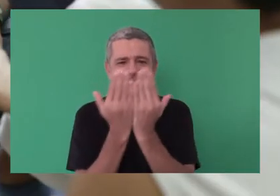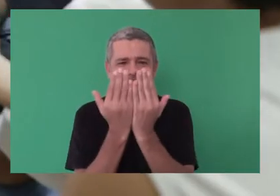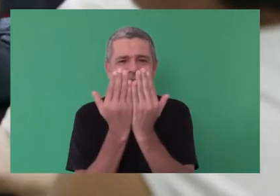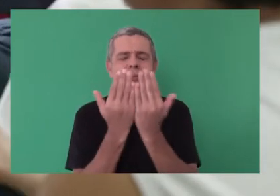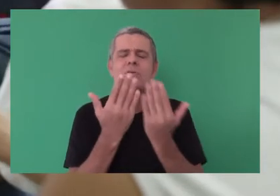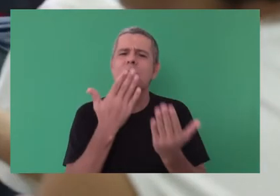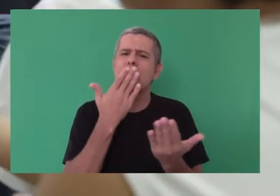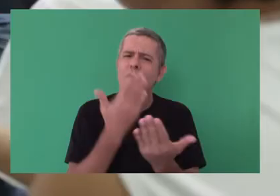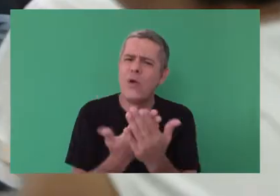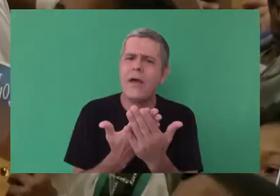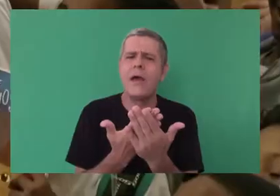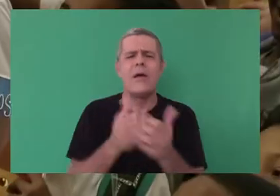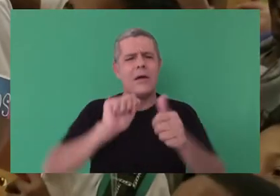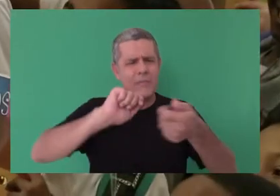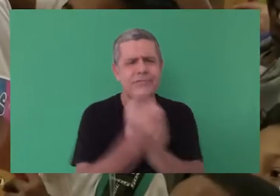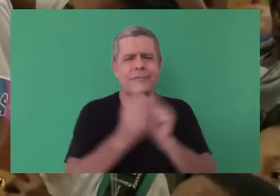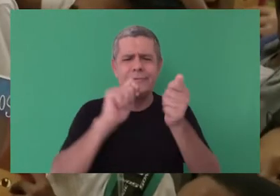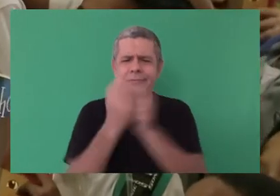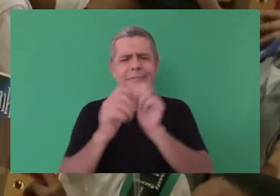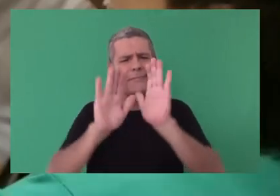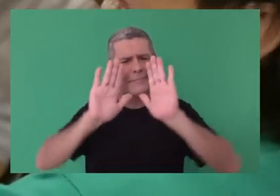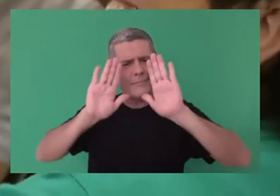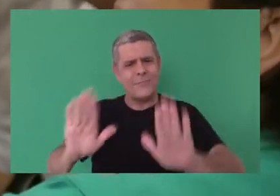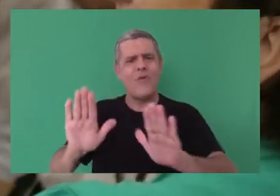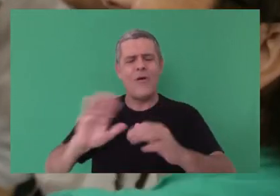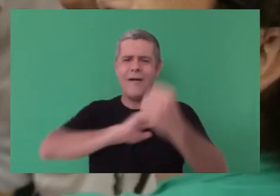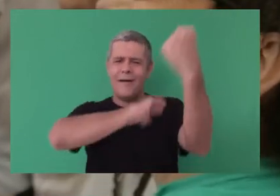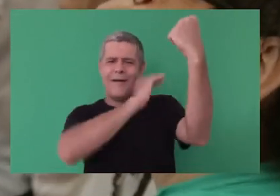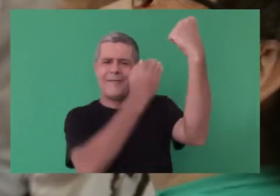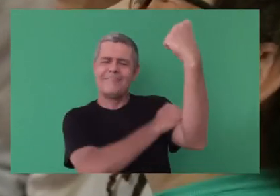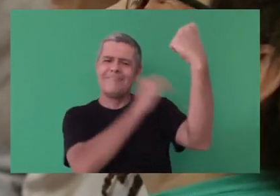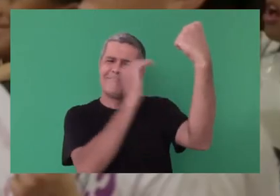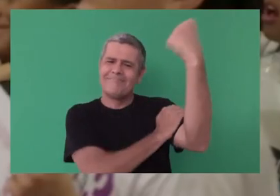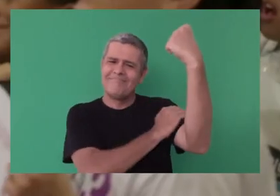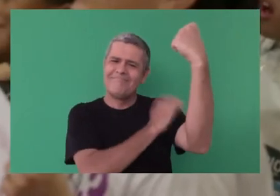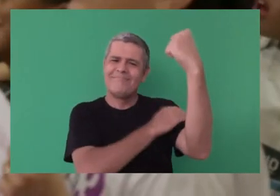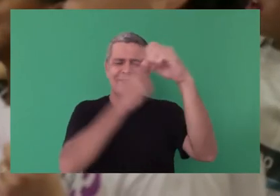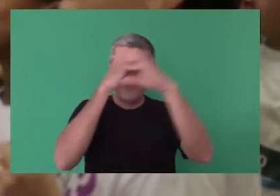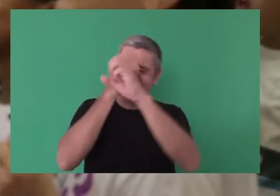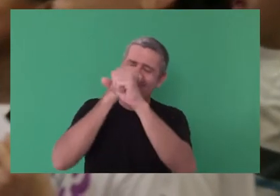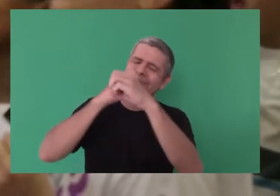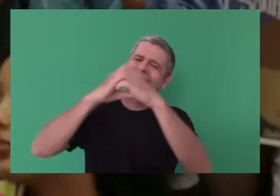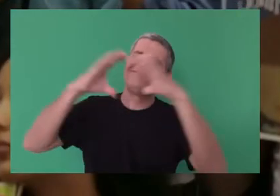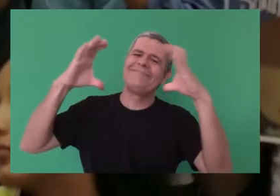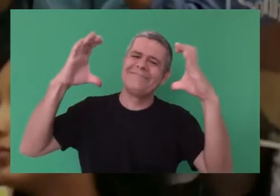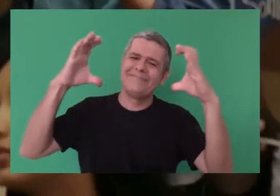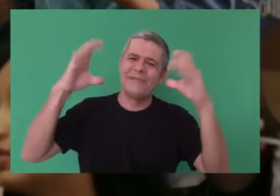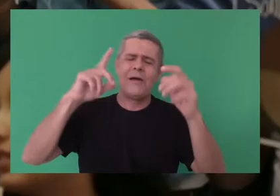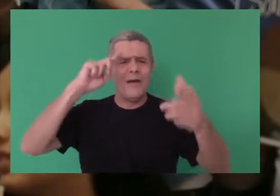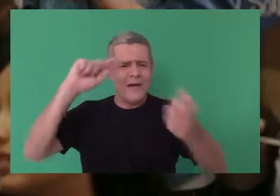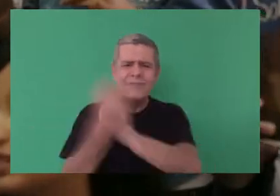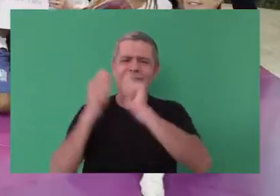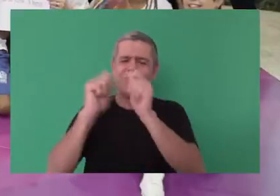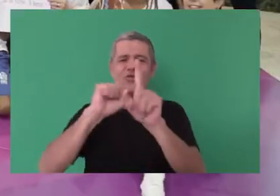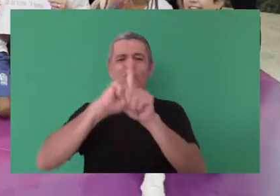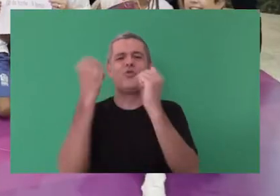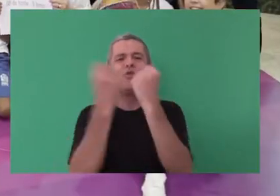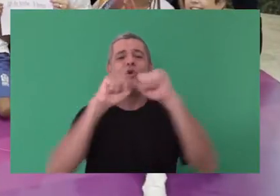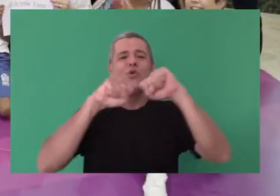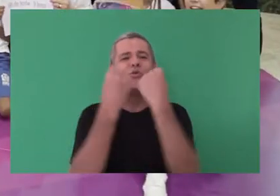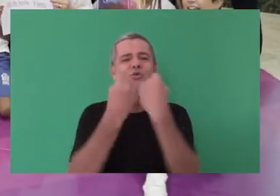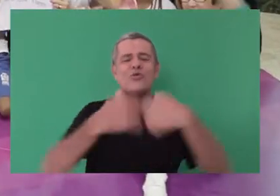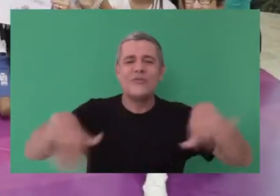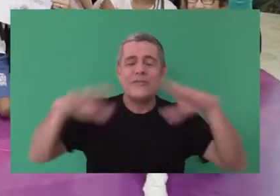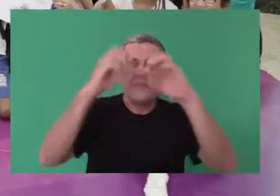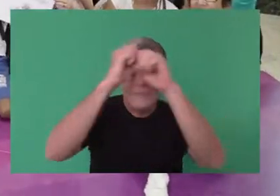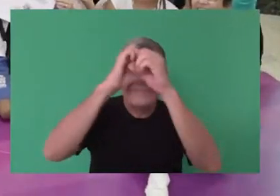Gente's work is a pioneering one. It changes public policy and impacts legislation. It makes other projects possible. It has a multiplying